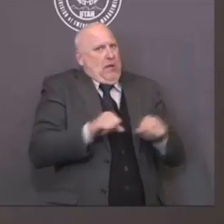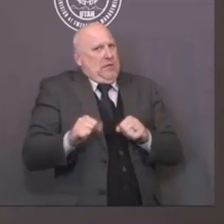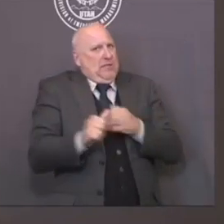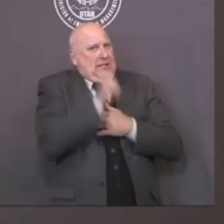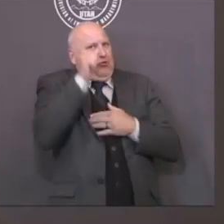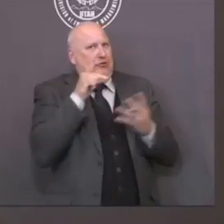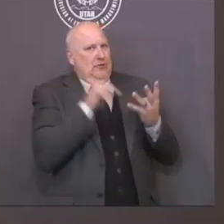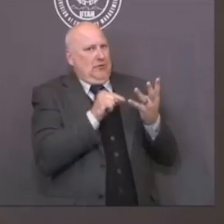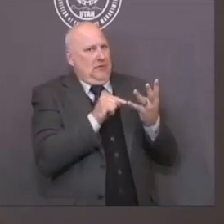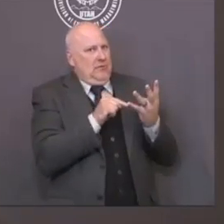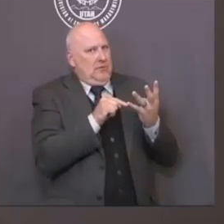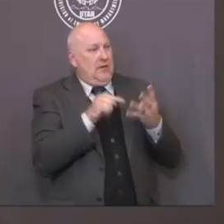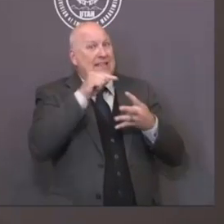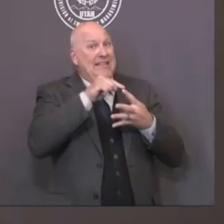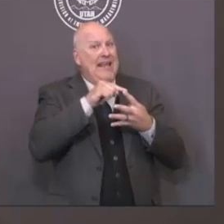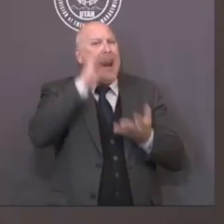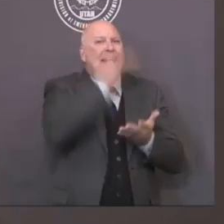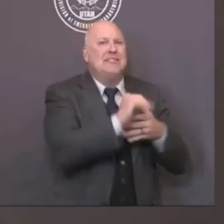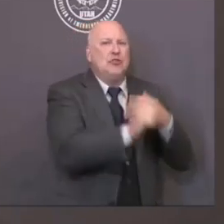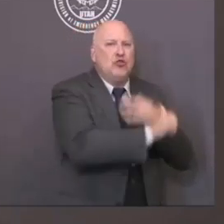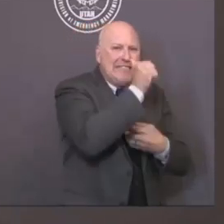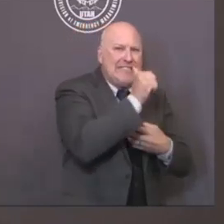atmosphere that maybe we should have not.